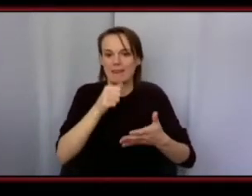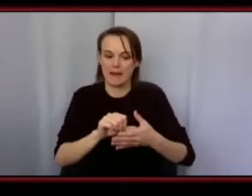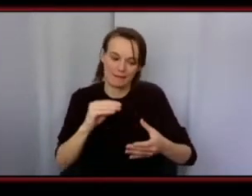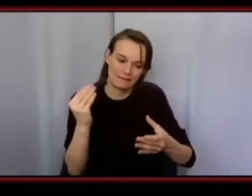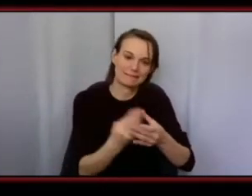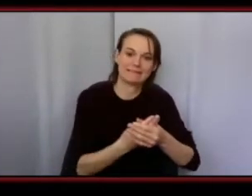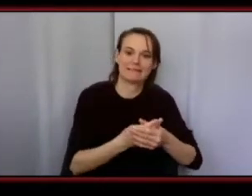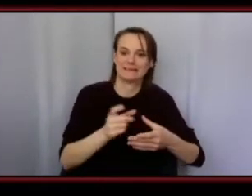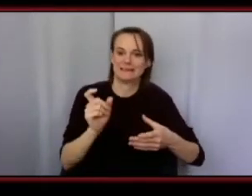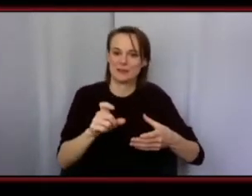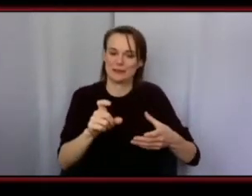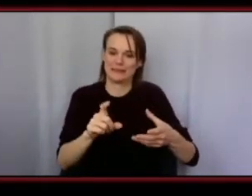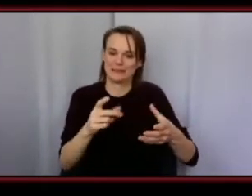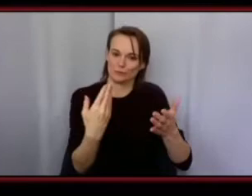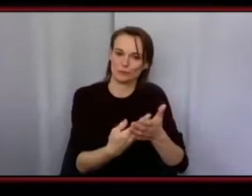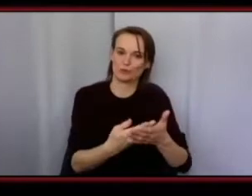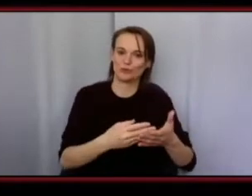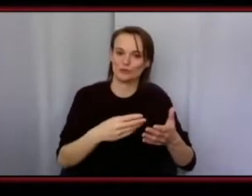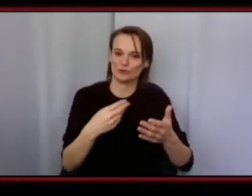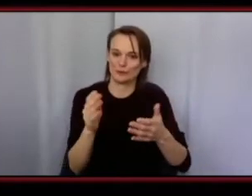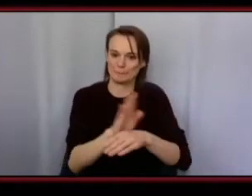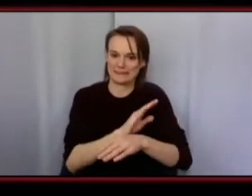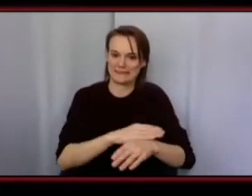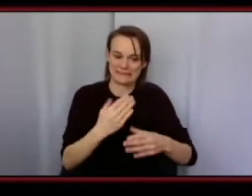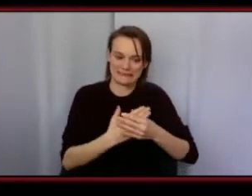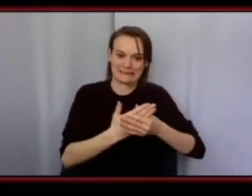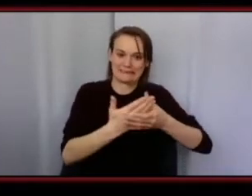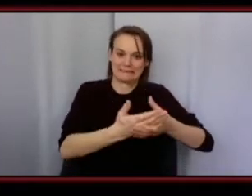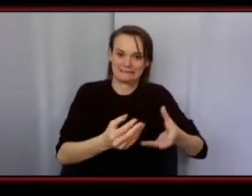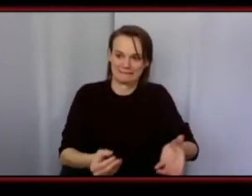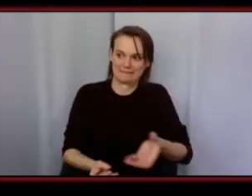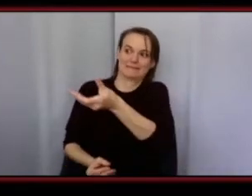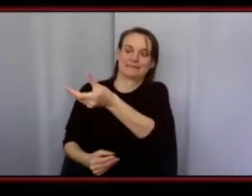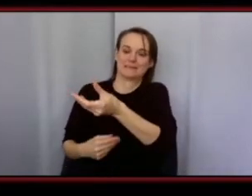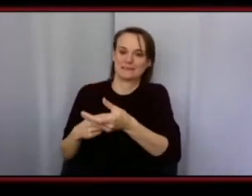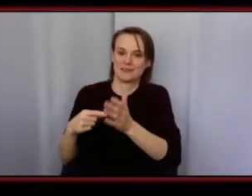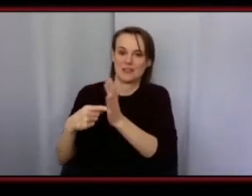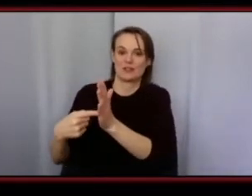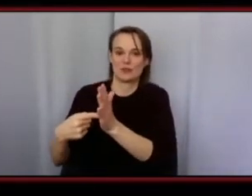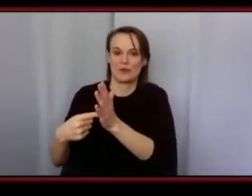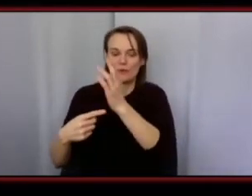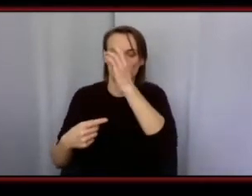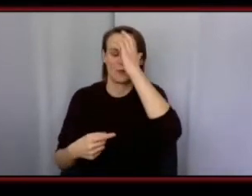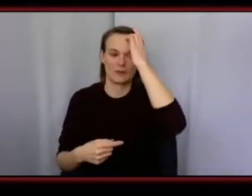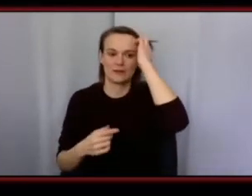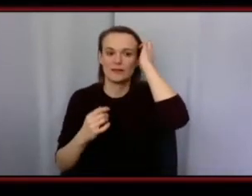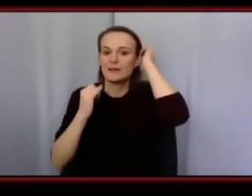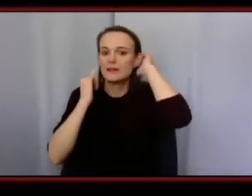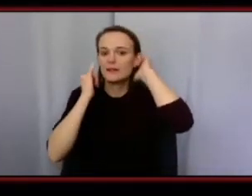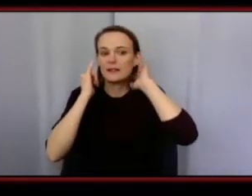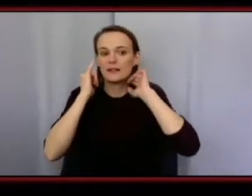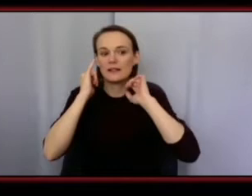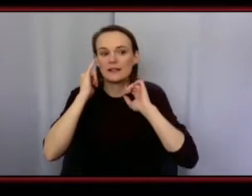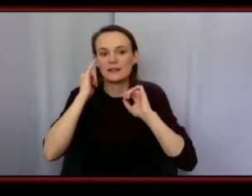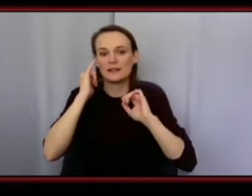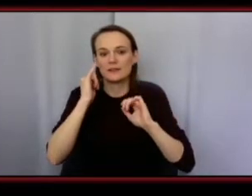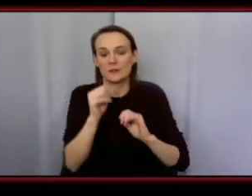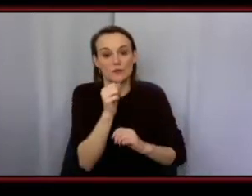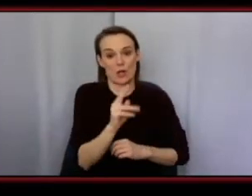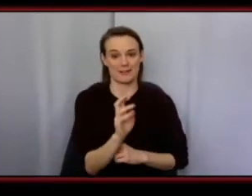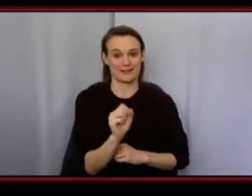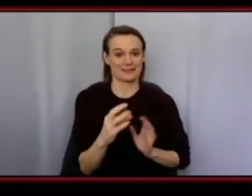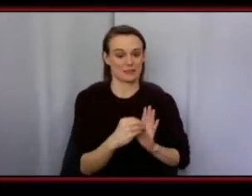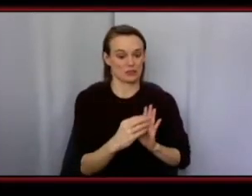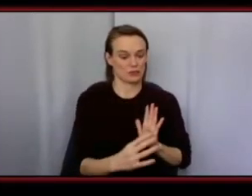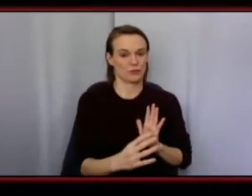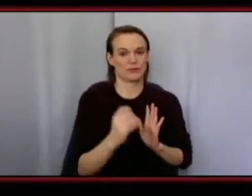yourself or your business um so i think that if you're looking for that um and you're you're public facing so you're not an sec student